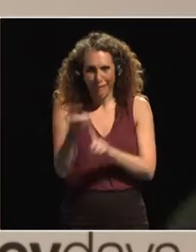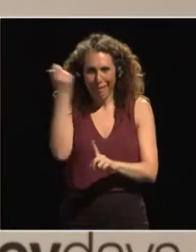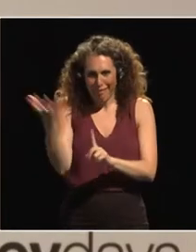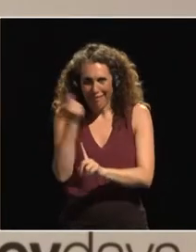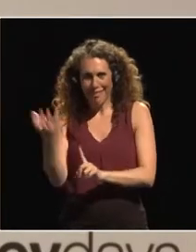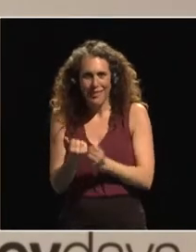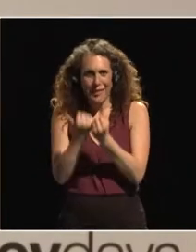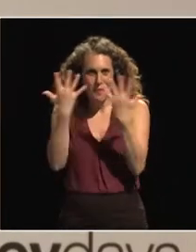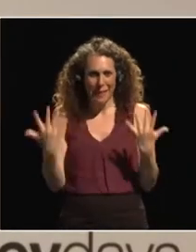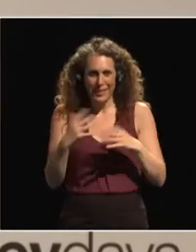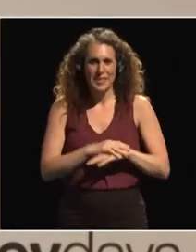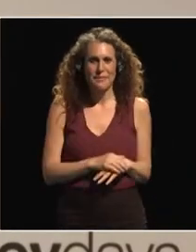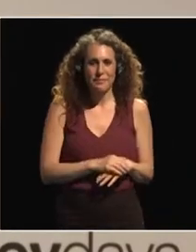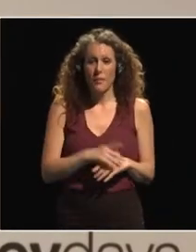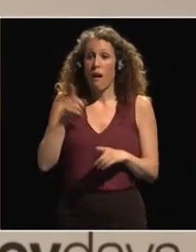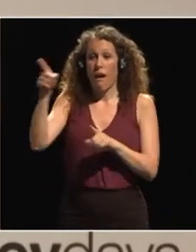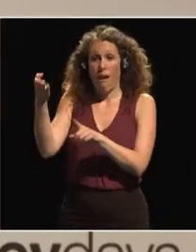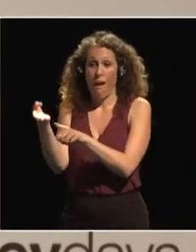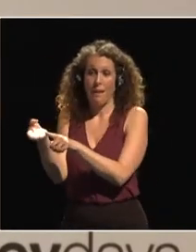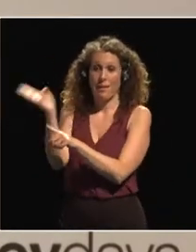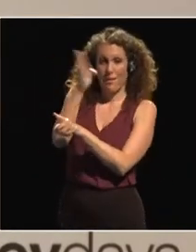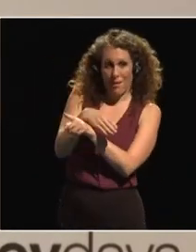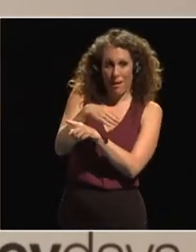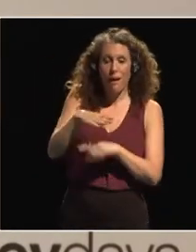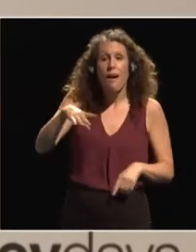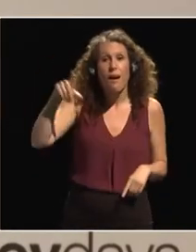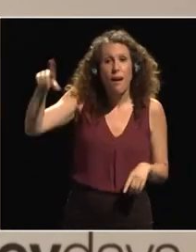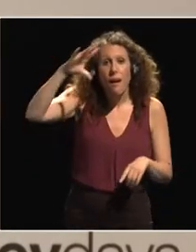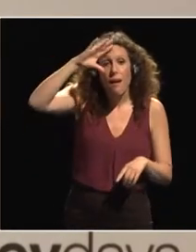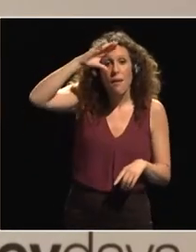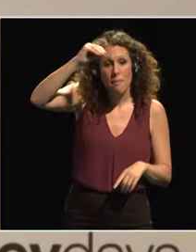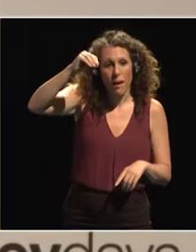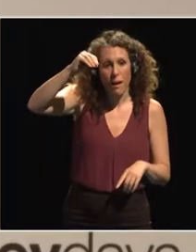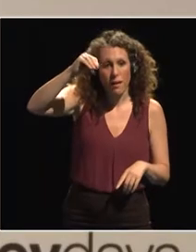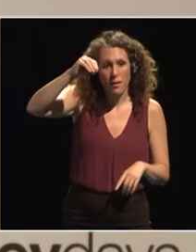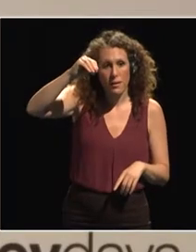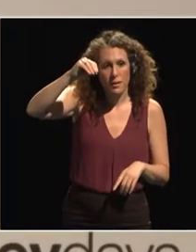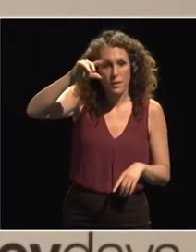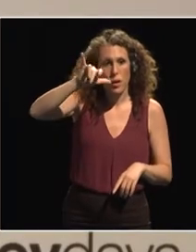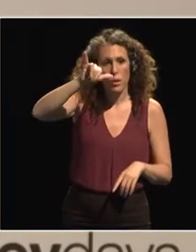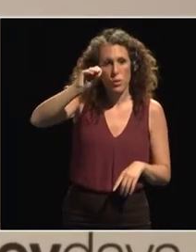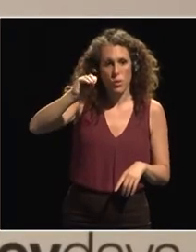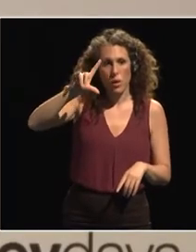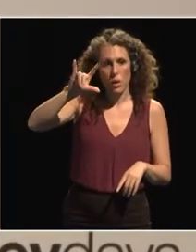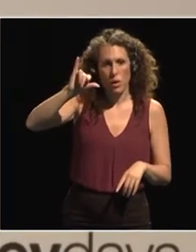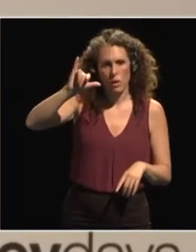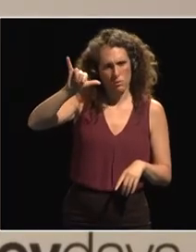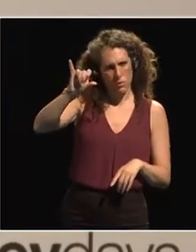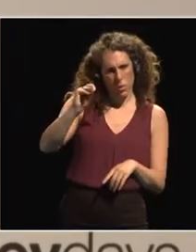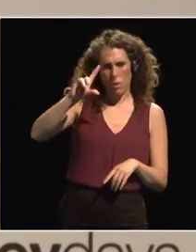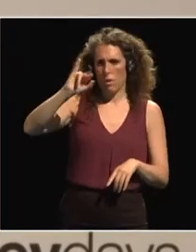On Fatma's left is Mr. Li Yong, who is the director general of UNIDO.